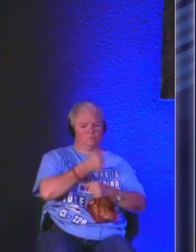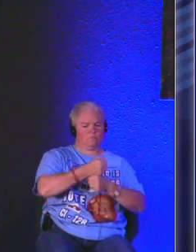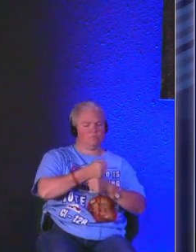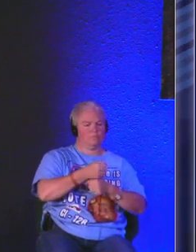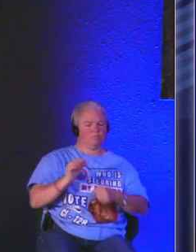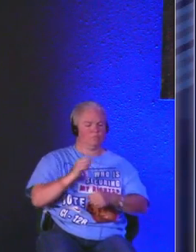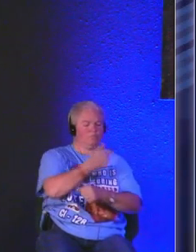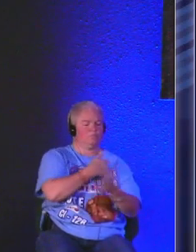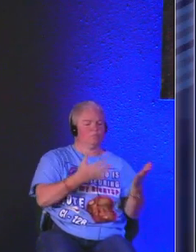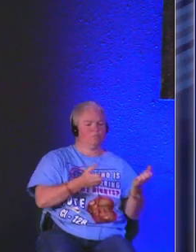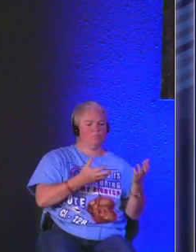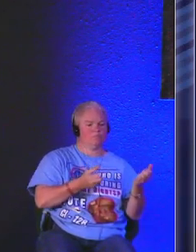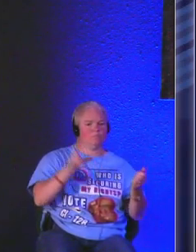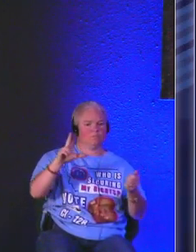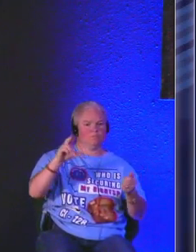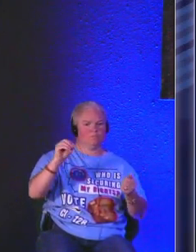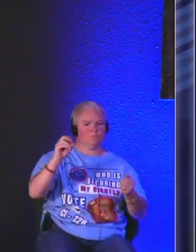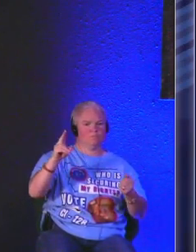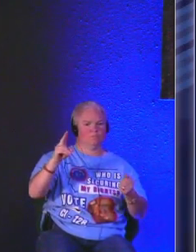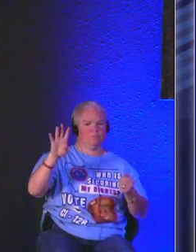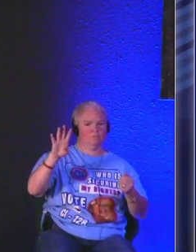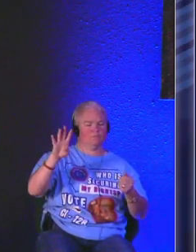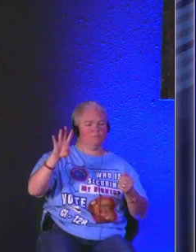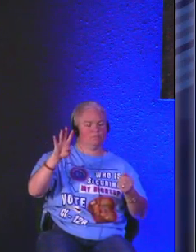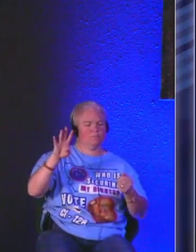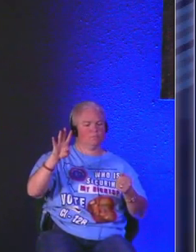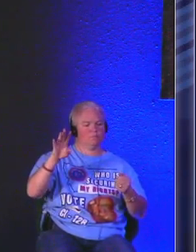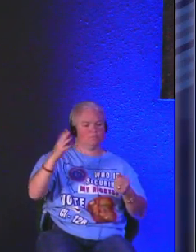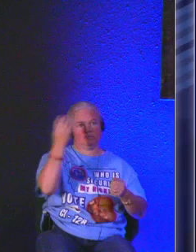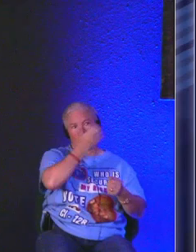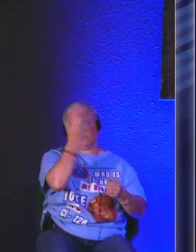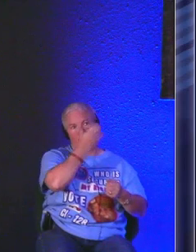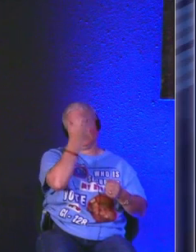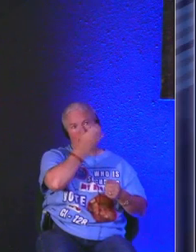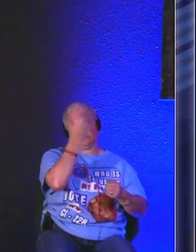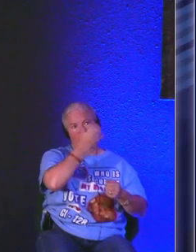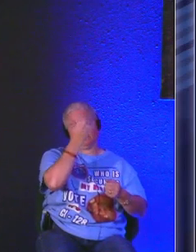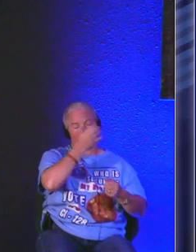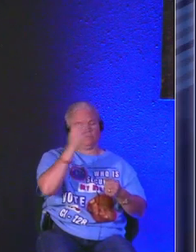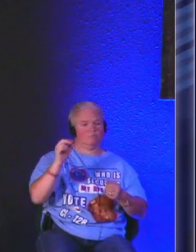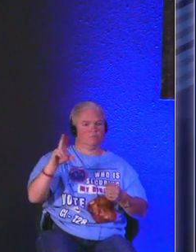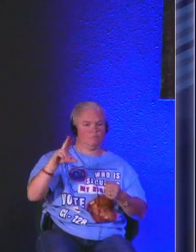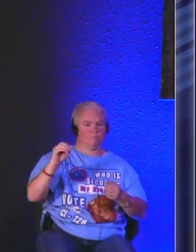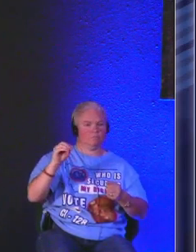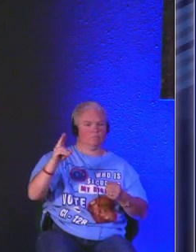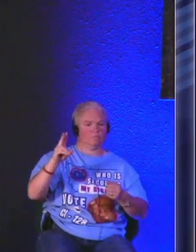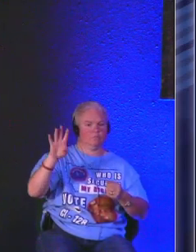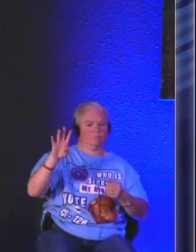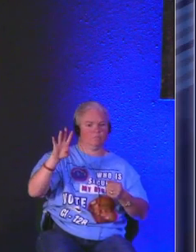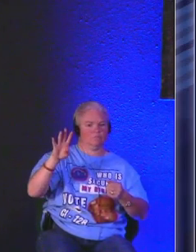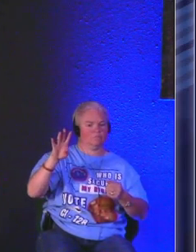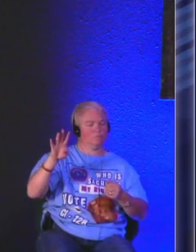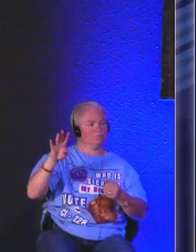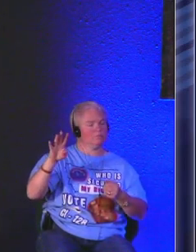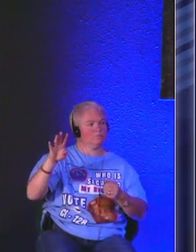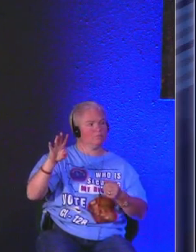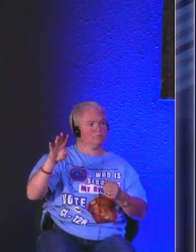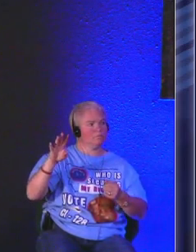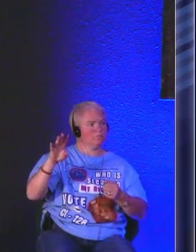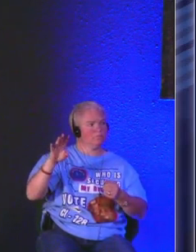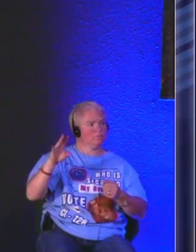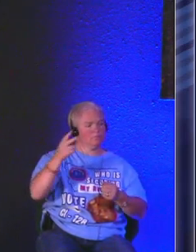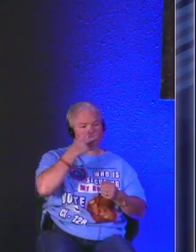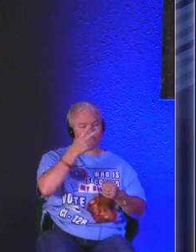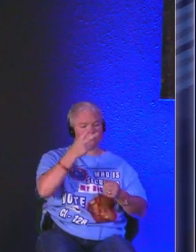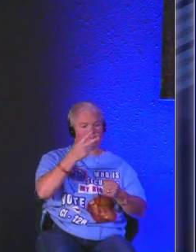were like we want more in 24 24 is going to be amazing and 24 comes about and